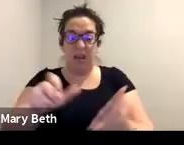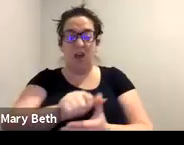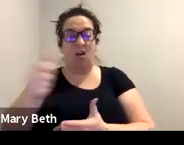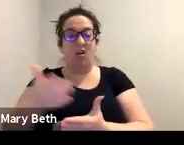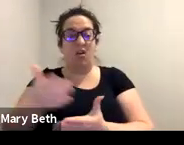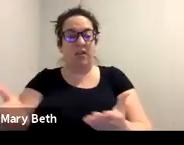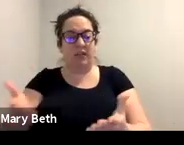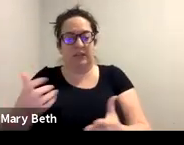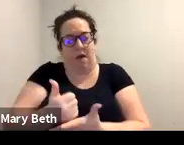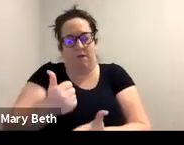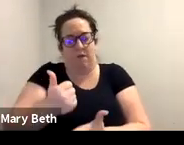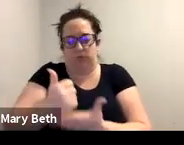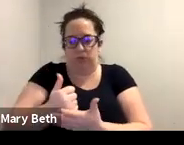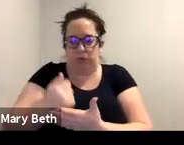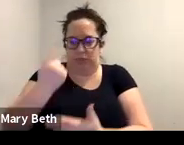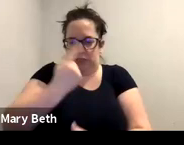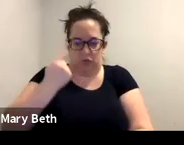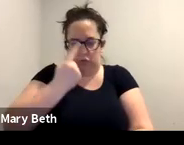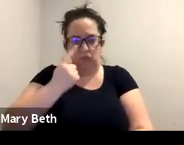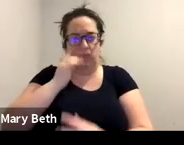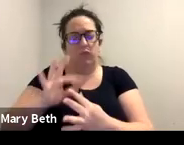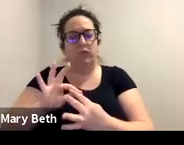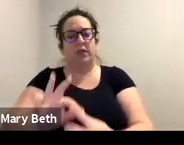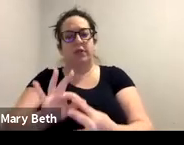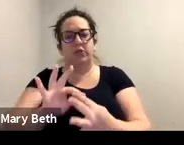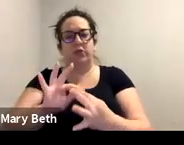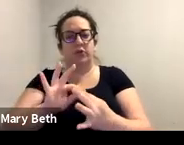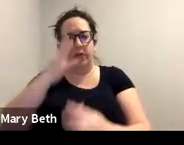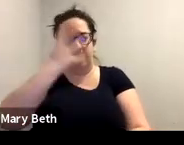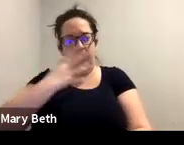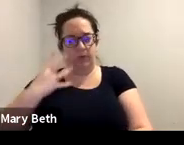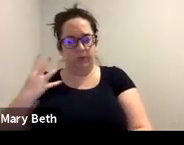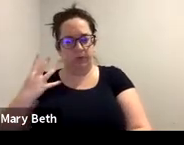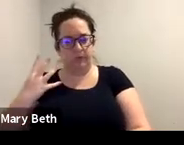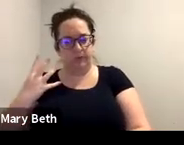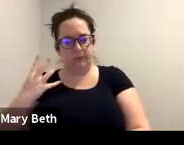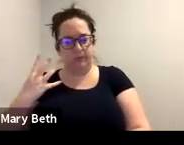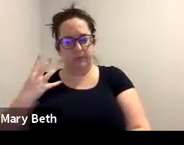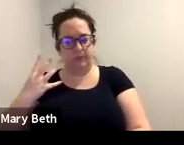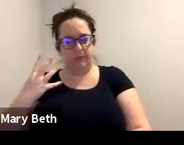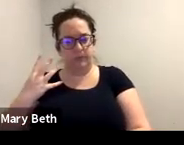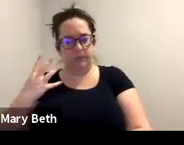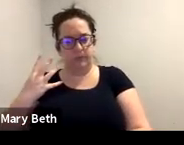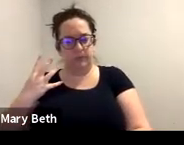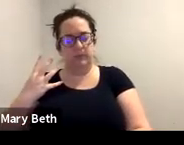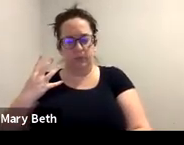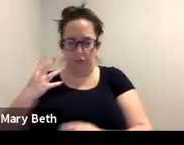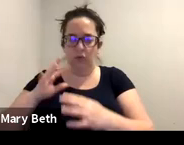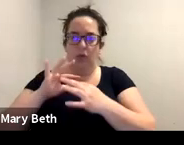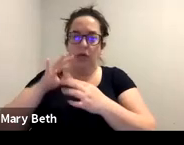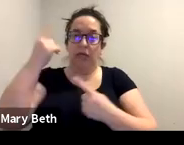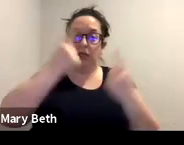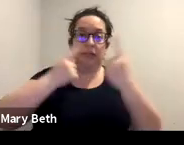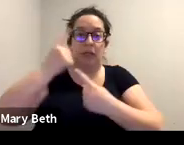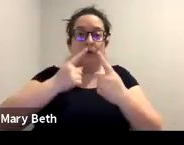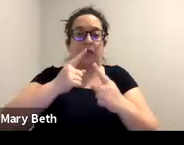related to immigration, um, when, um, considering civil options and civil